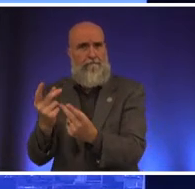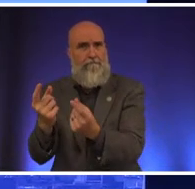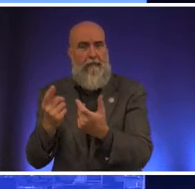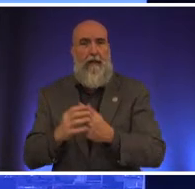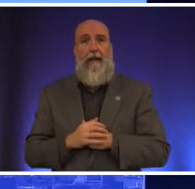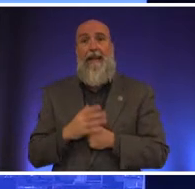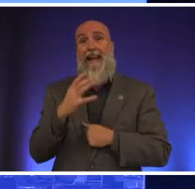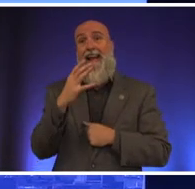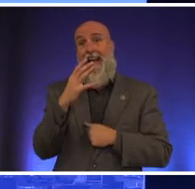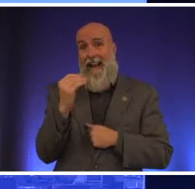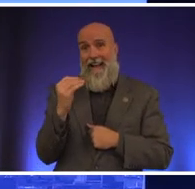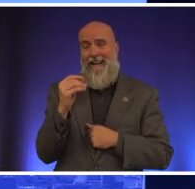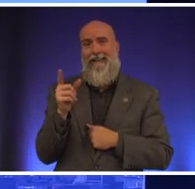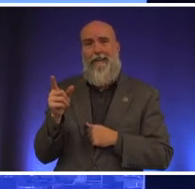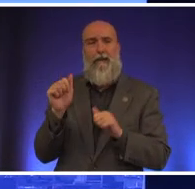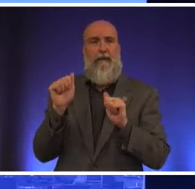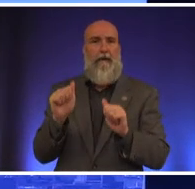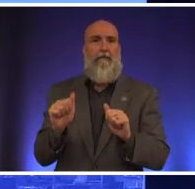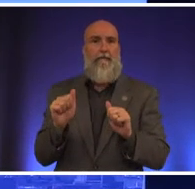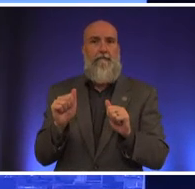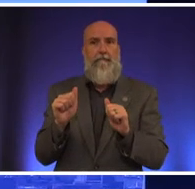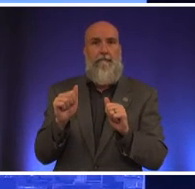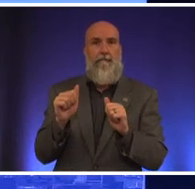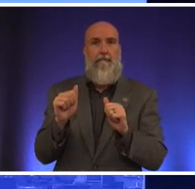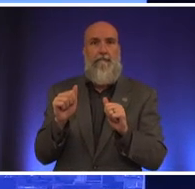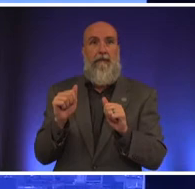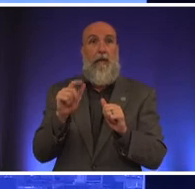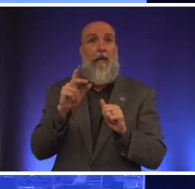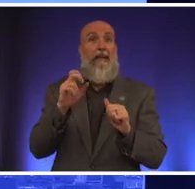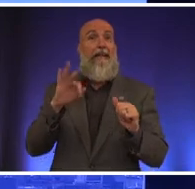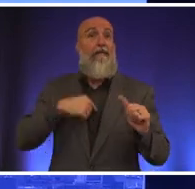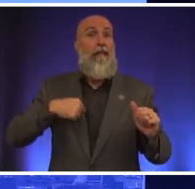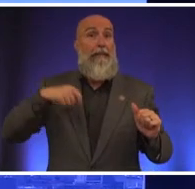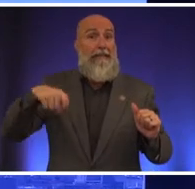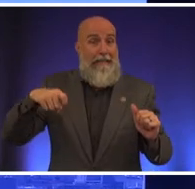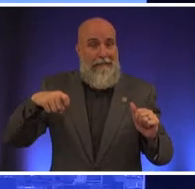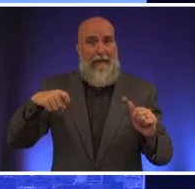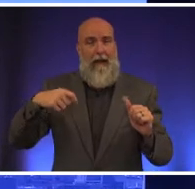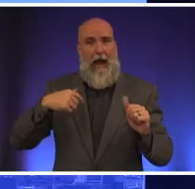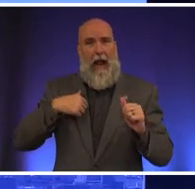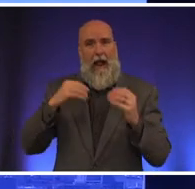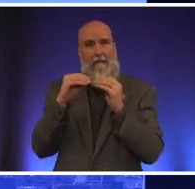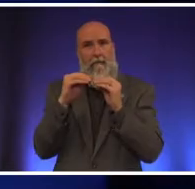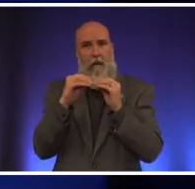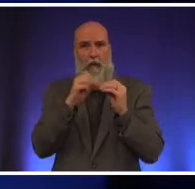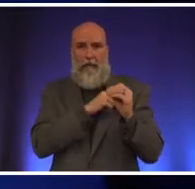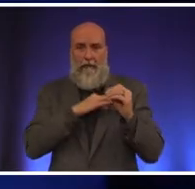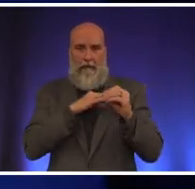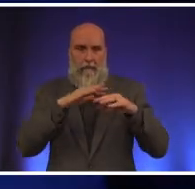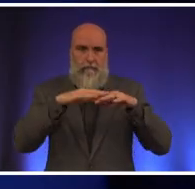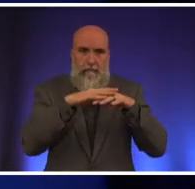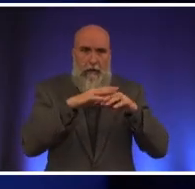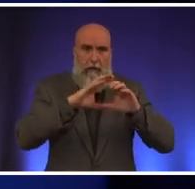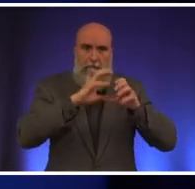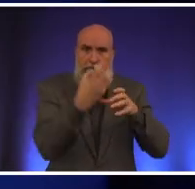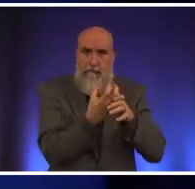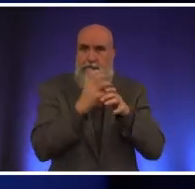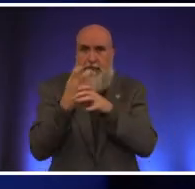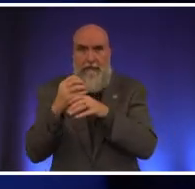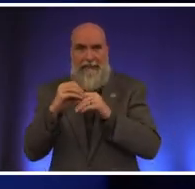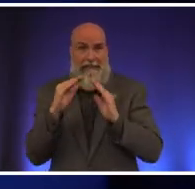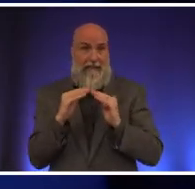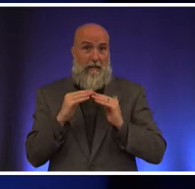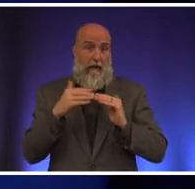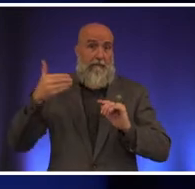and there's the ability to when needed have concentrated uh staffing in in the downtown area